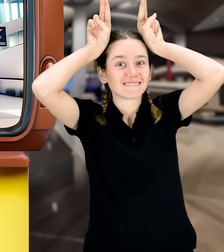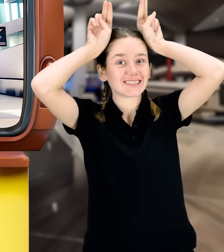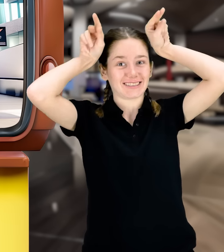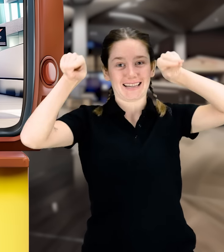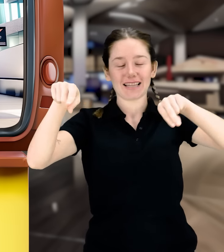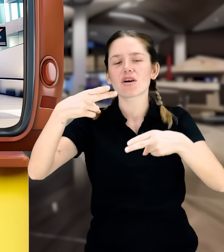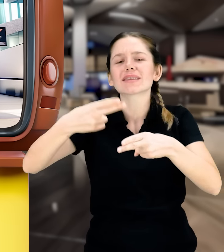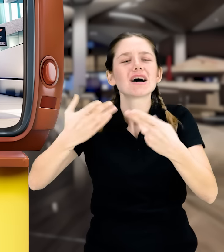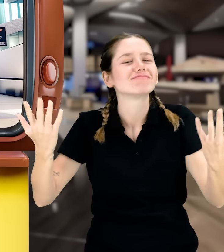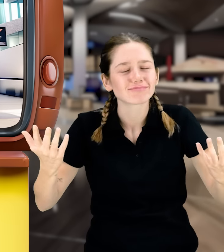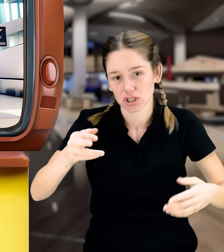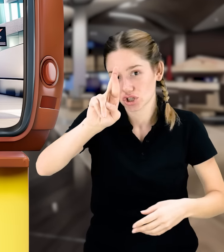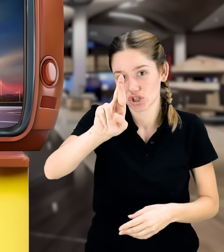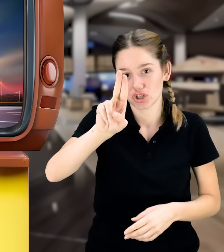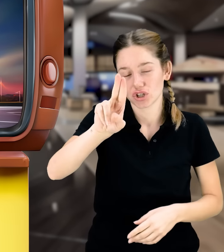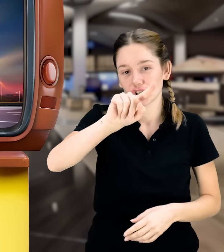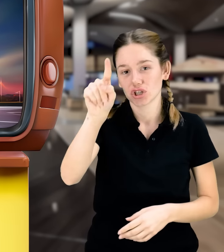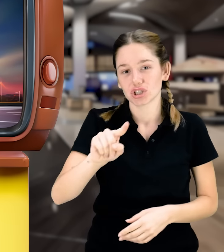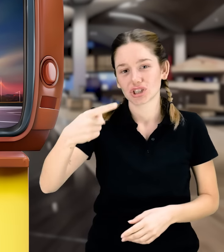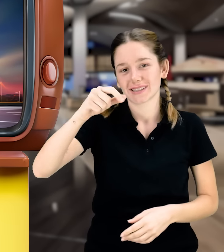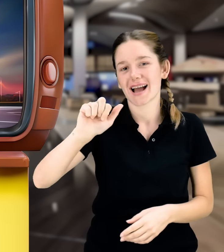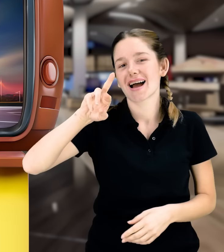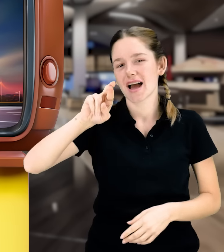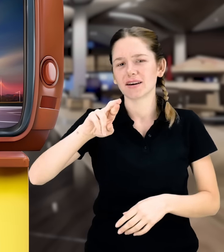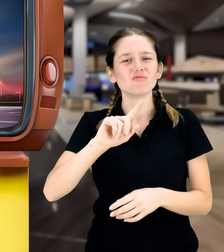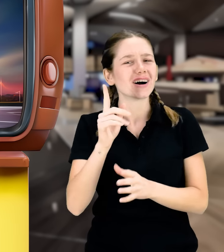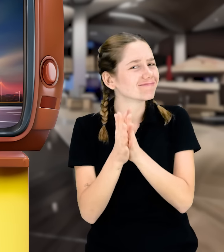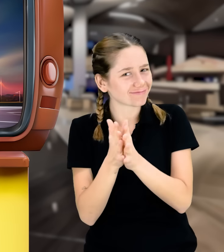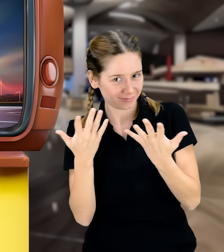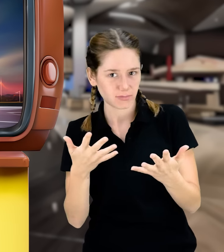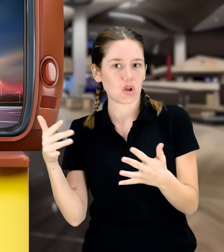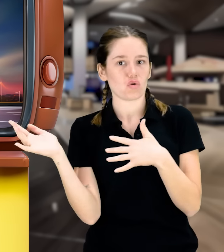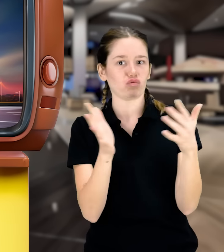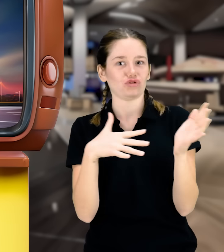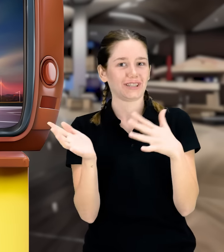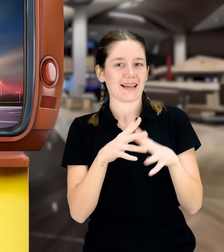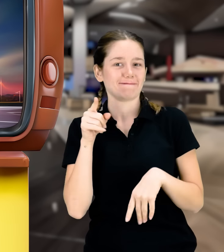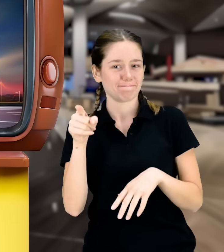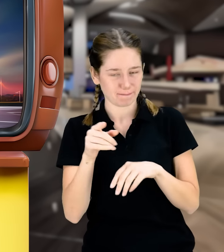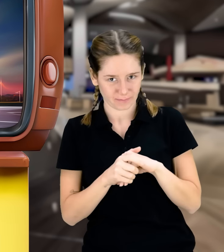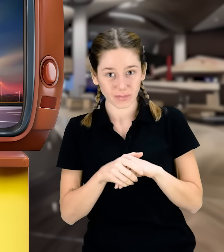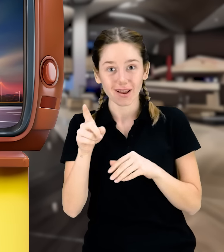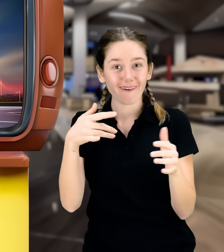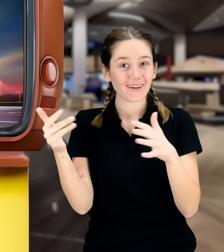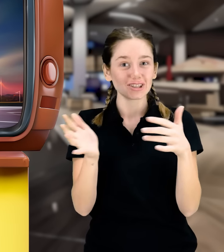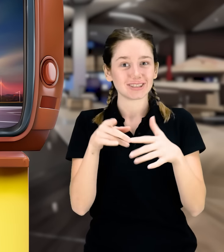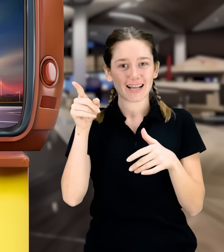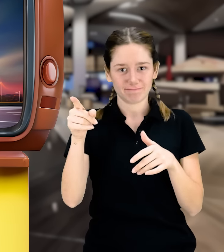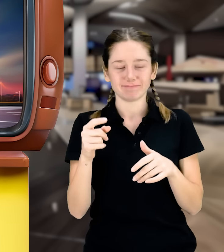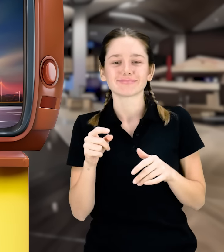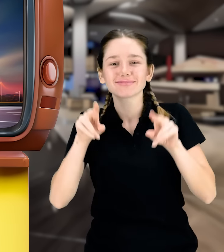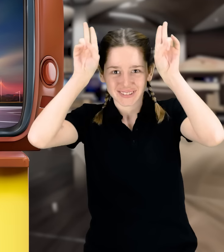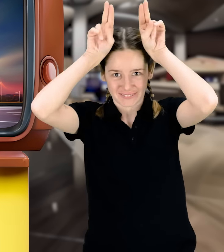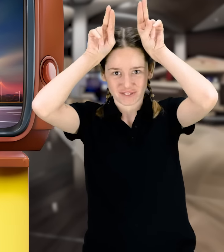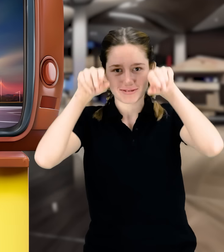attendant's uniform. His name was Ruzgar. Ruzgar carried Ege on his back and began to show him around the